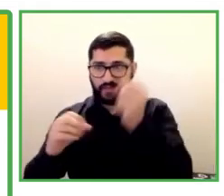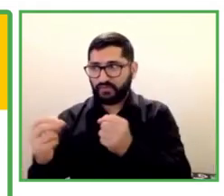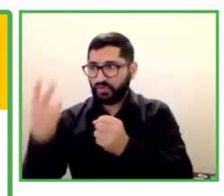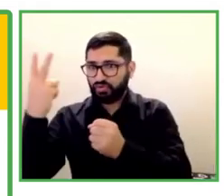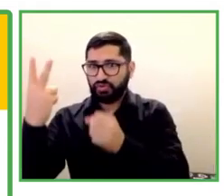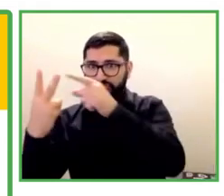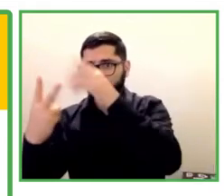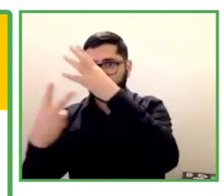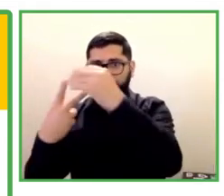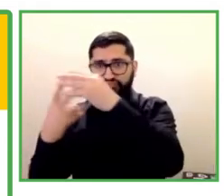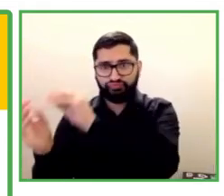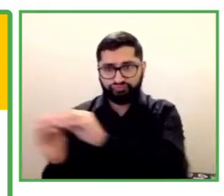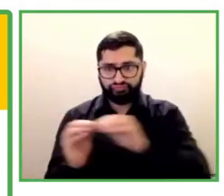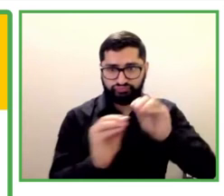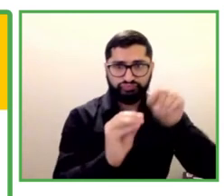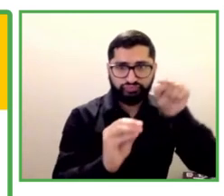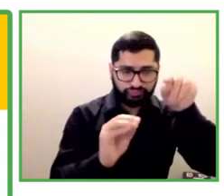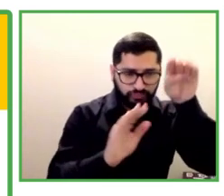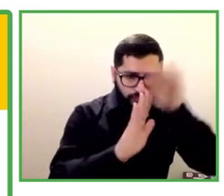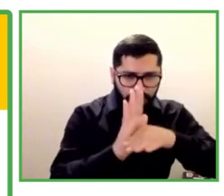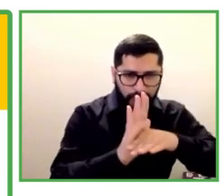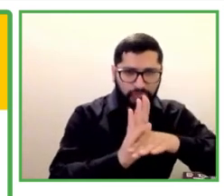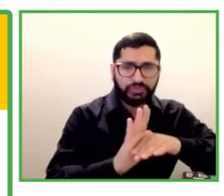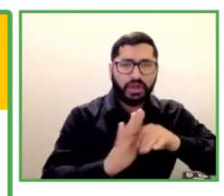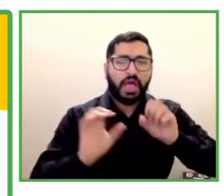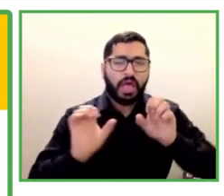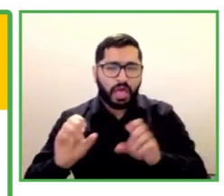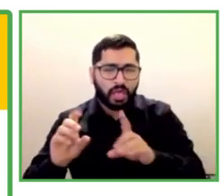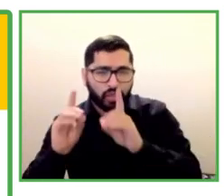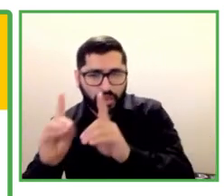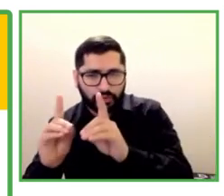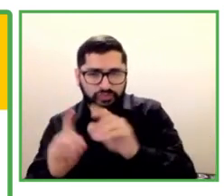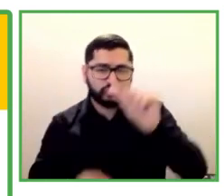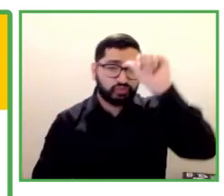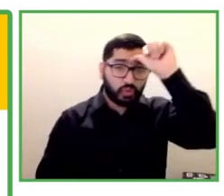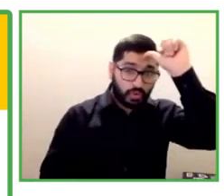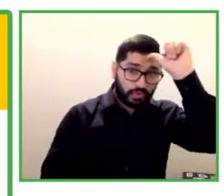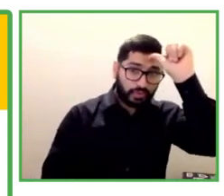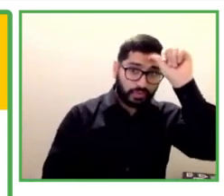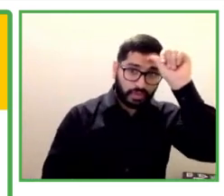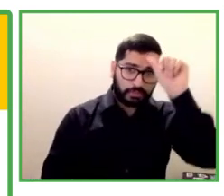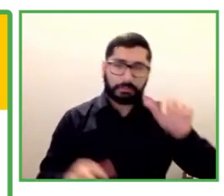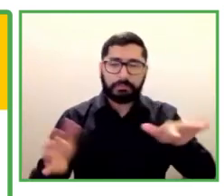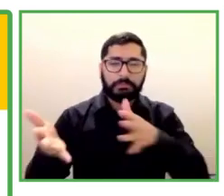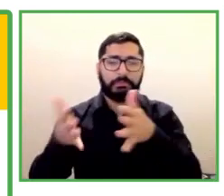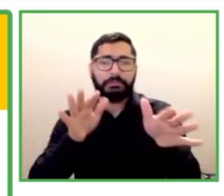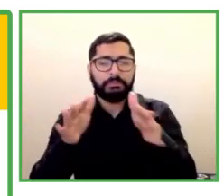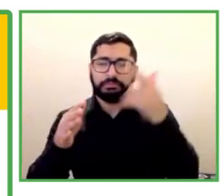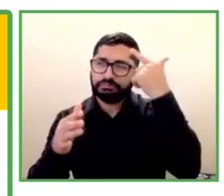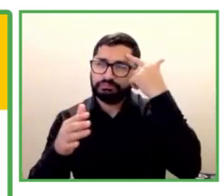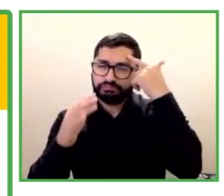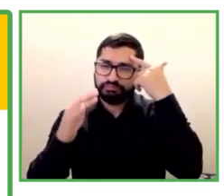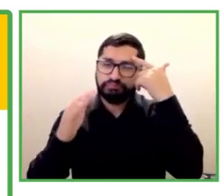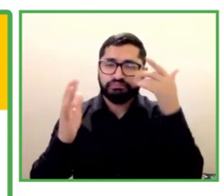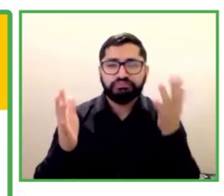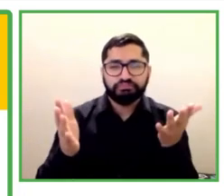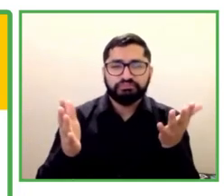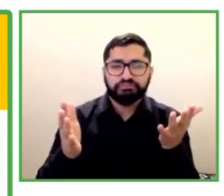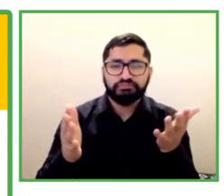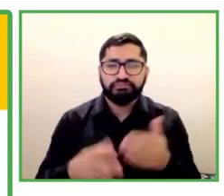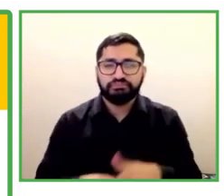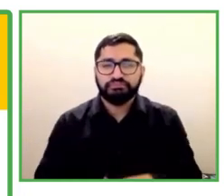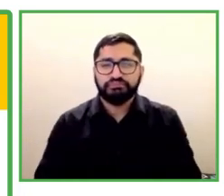and 12th grade. After COVID, all these are online and we teach them English, digital literacy,